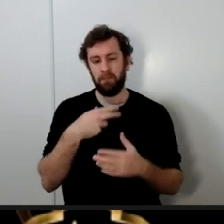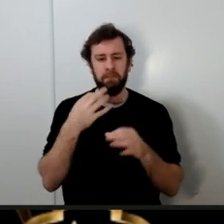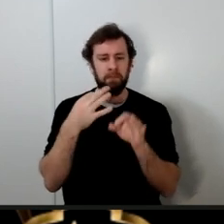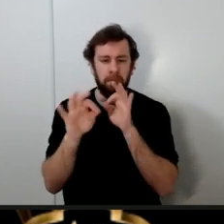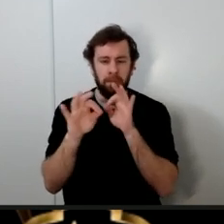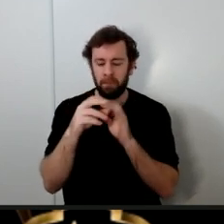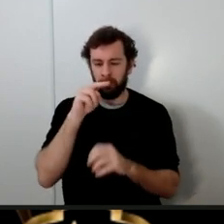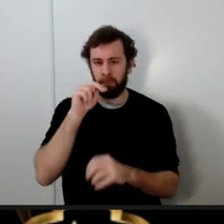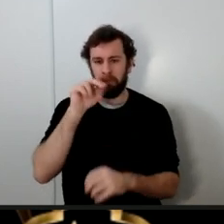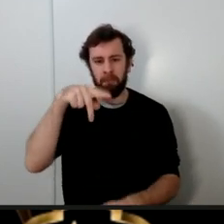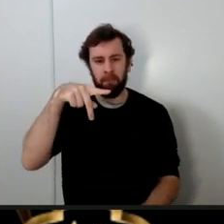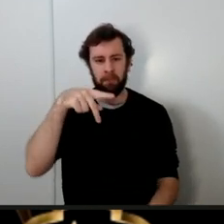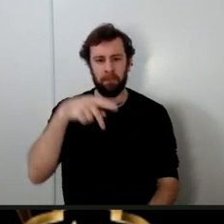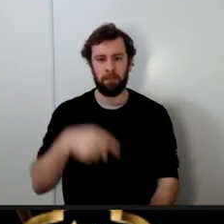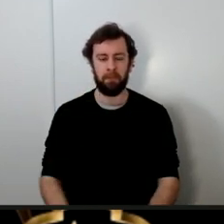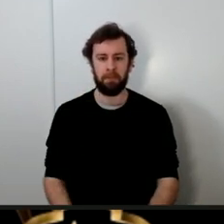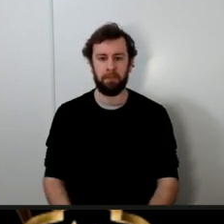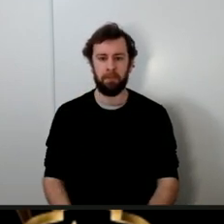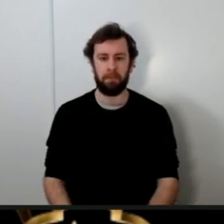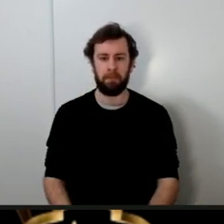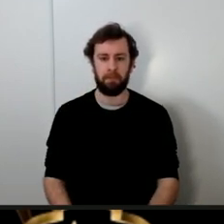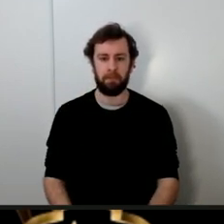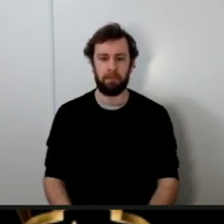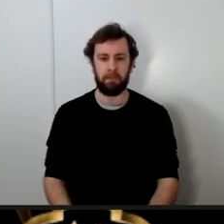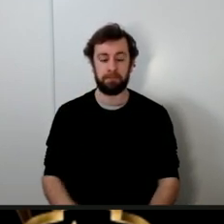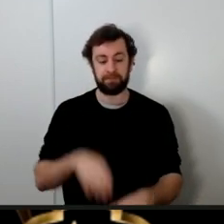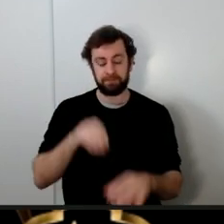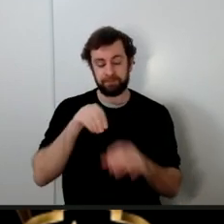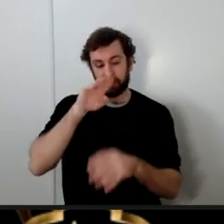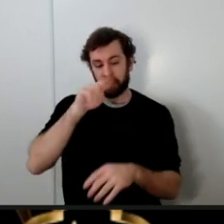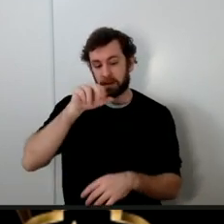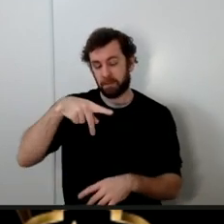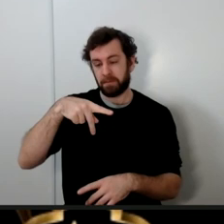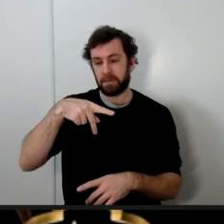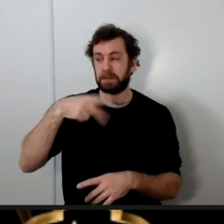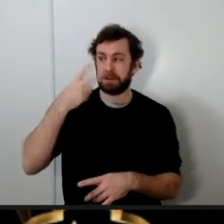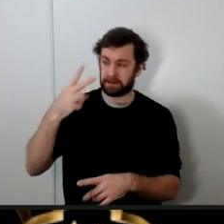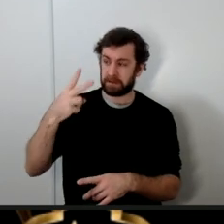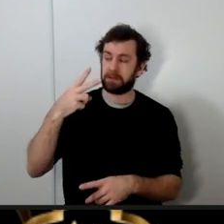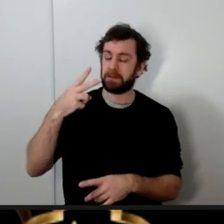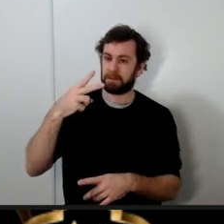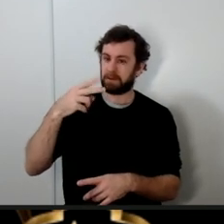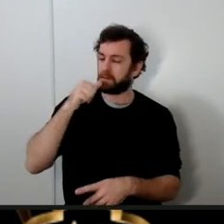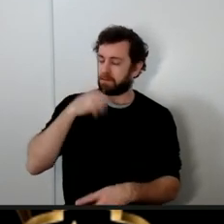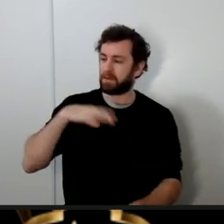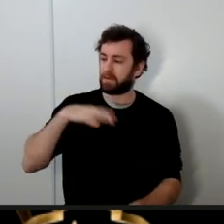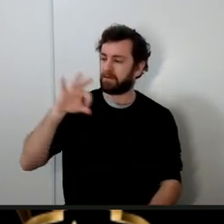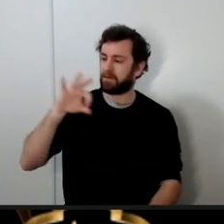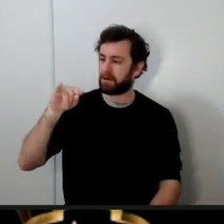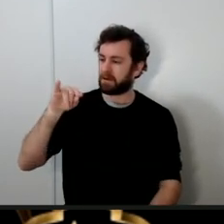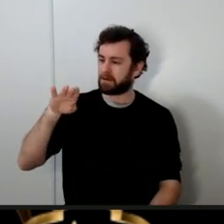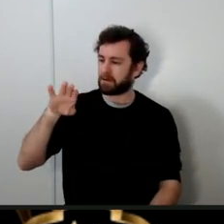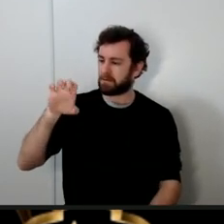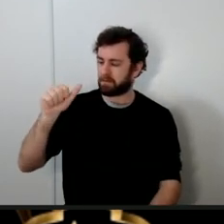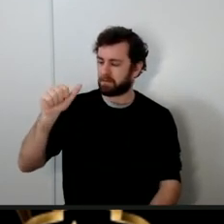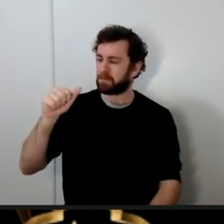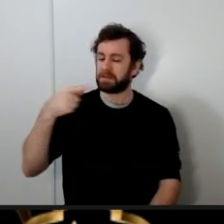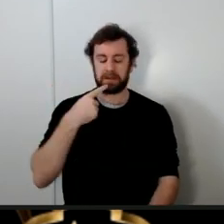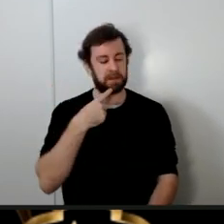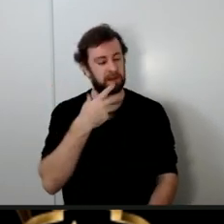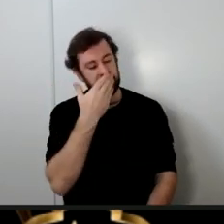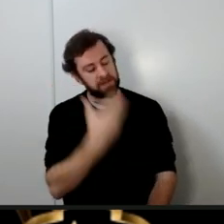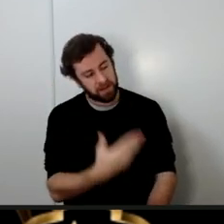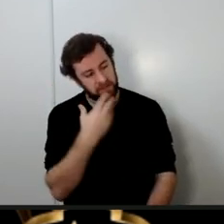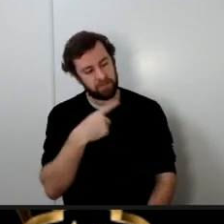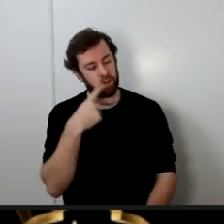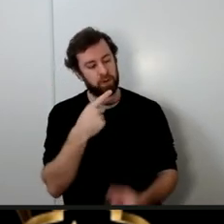in his nap the Imam sees Lady Fatima she tells him Ya Abel Hassan I thank you for executing my will and thank you for